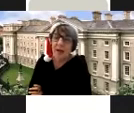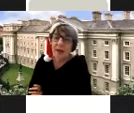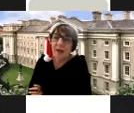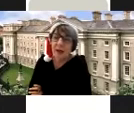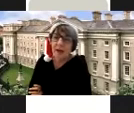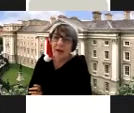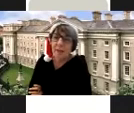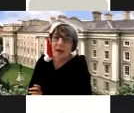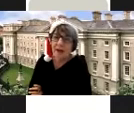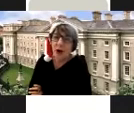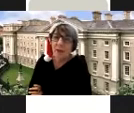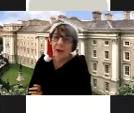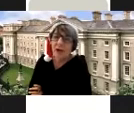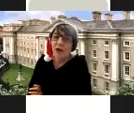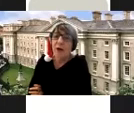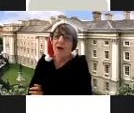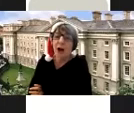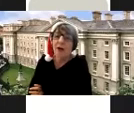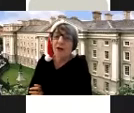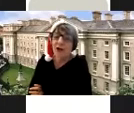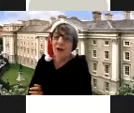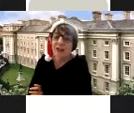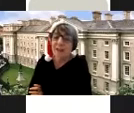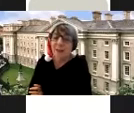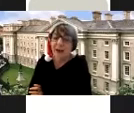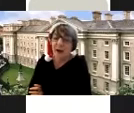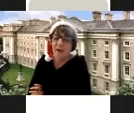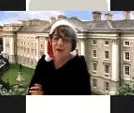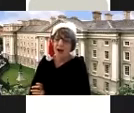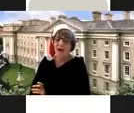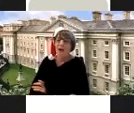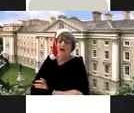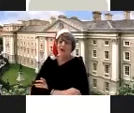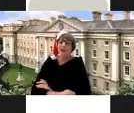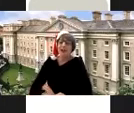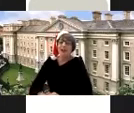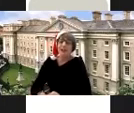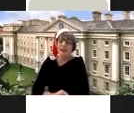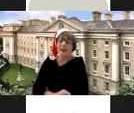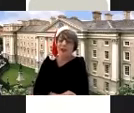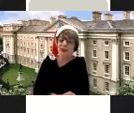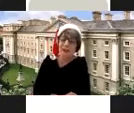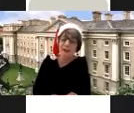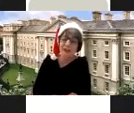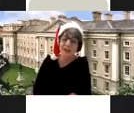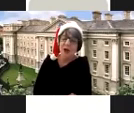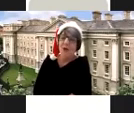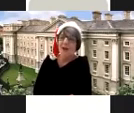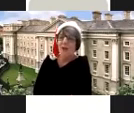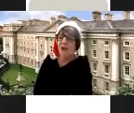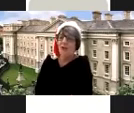you can see here i'm building up here to the great irish christmas bake-off across intellectual disability services